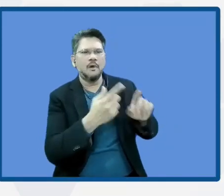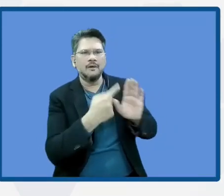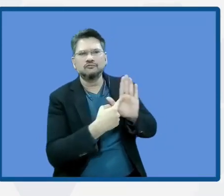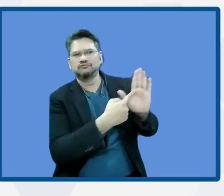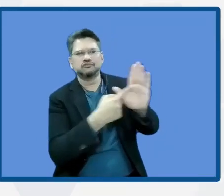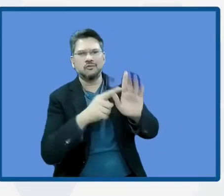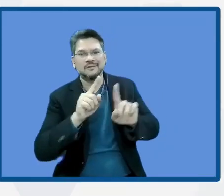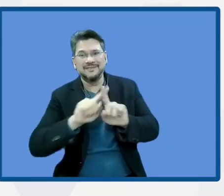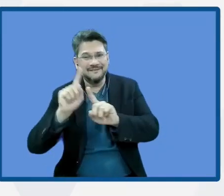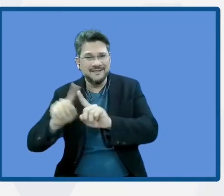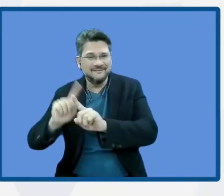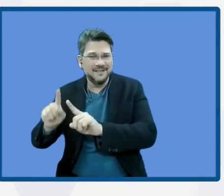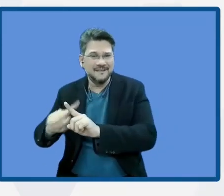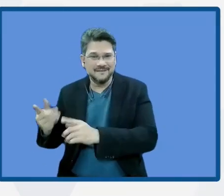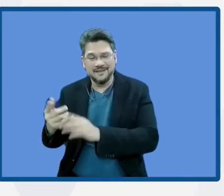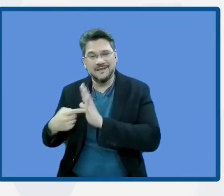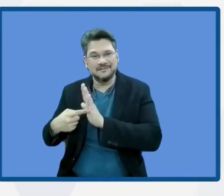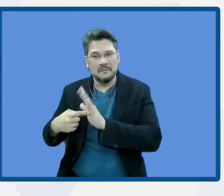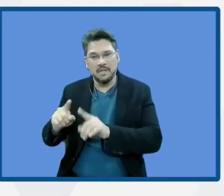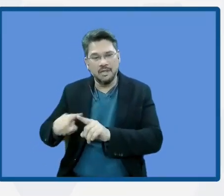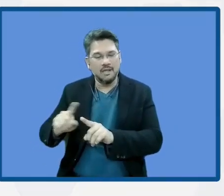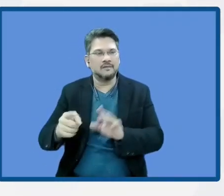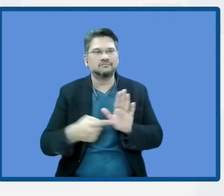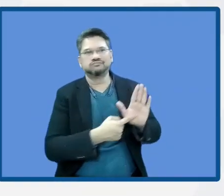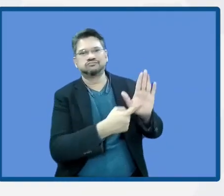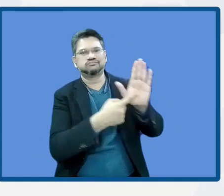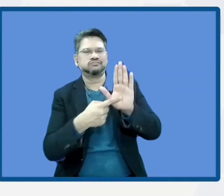cities or areas.